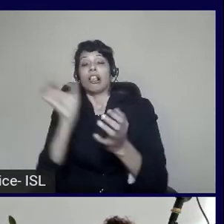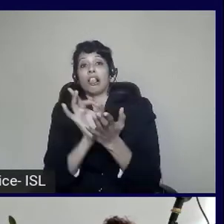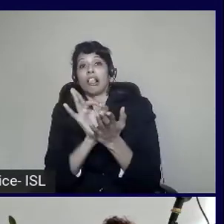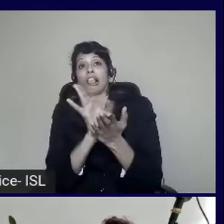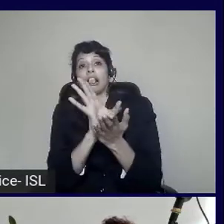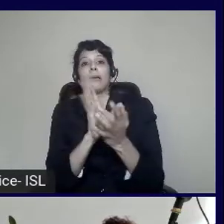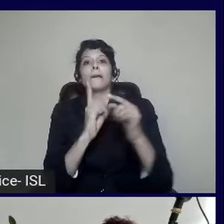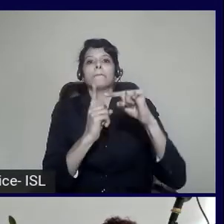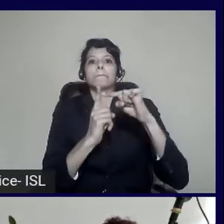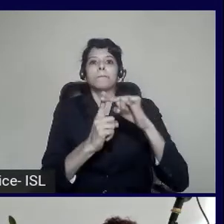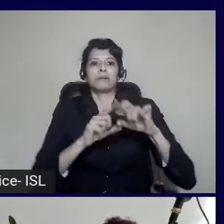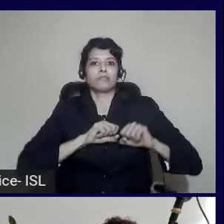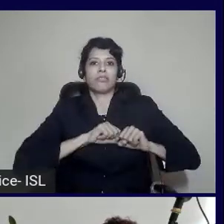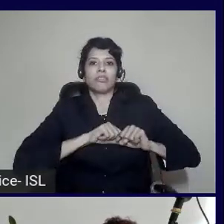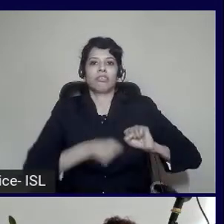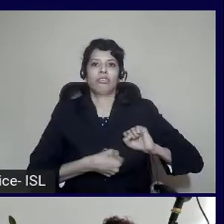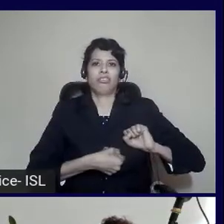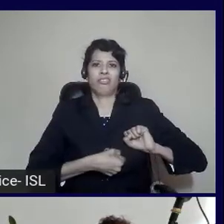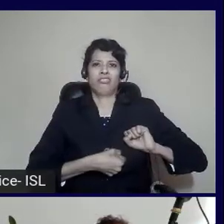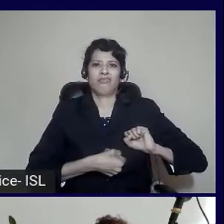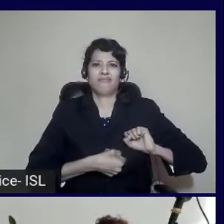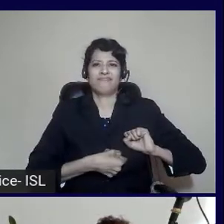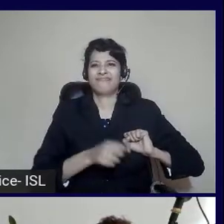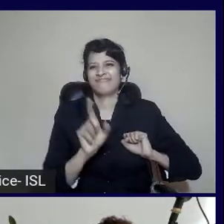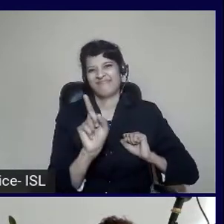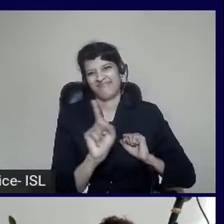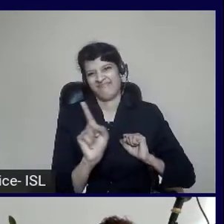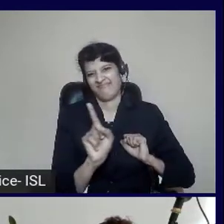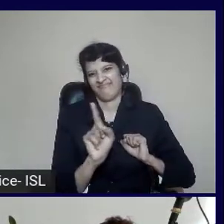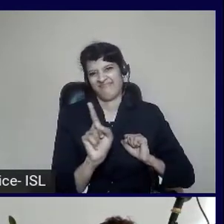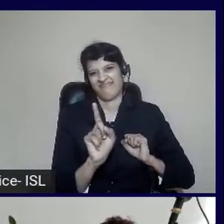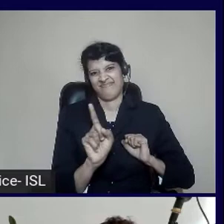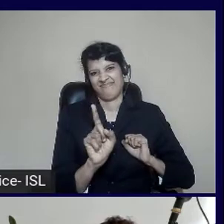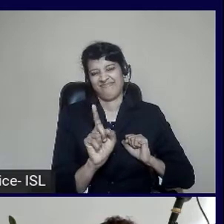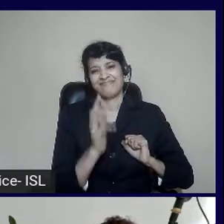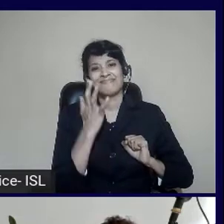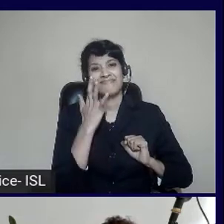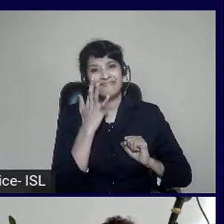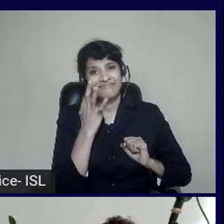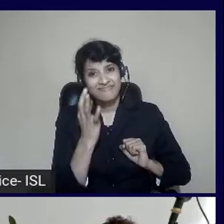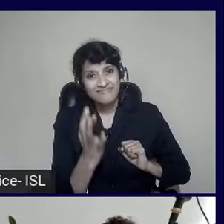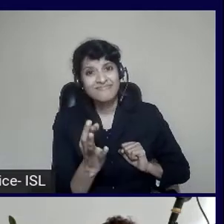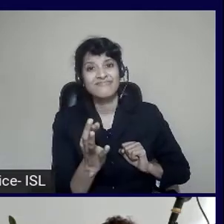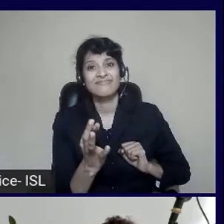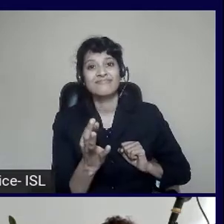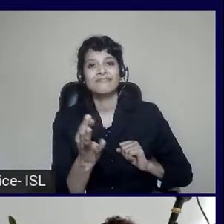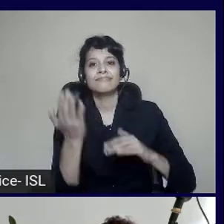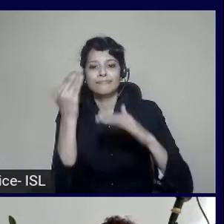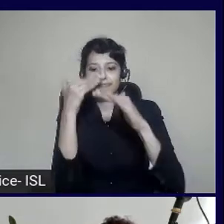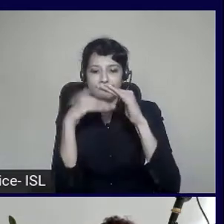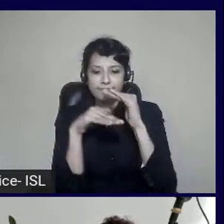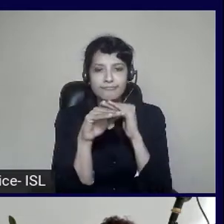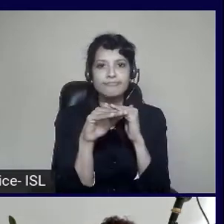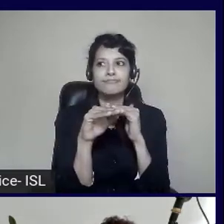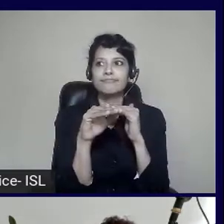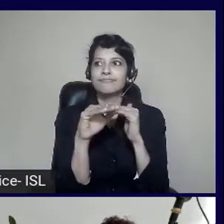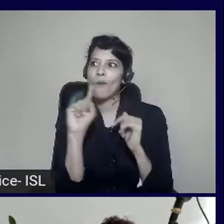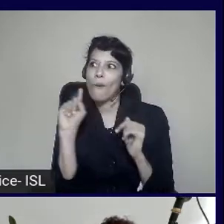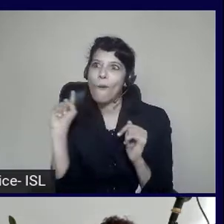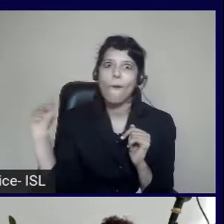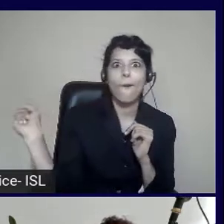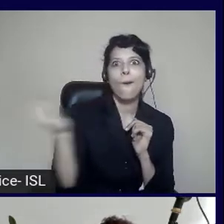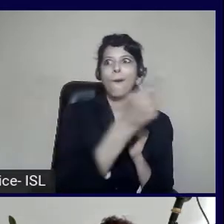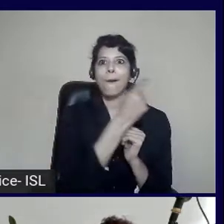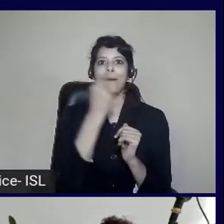So what is accessibility when we define it now with compliance? So there's WCAG, which is Accessibility Design Principles.